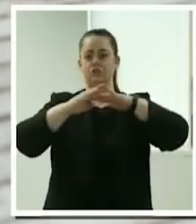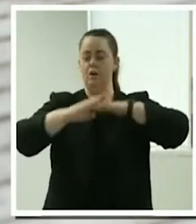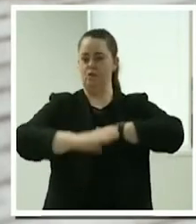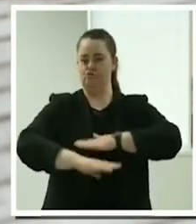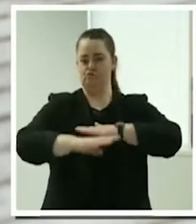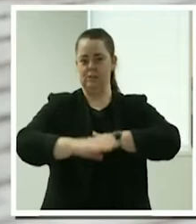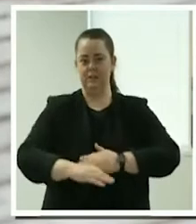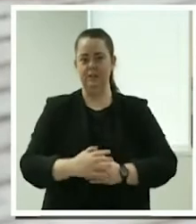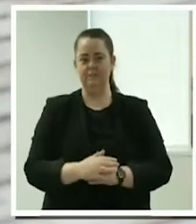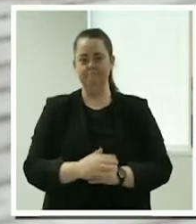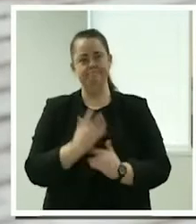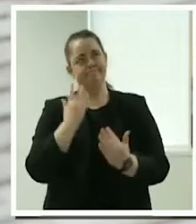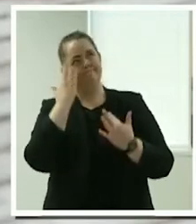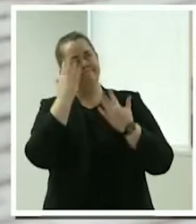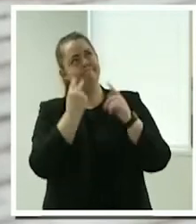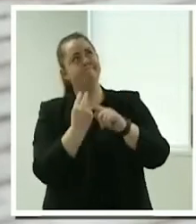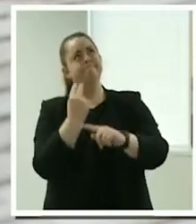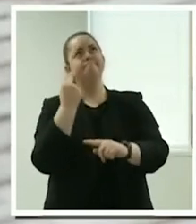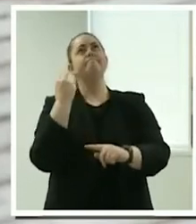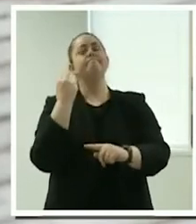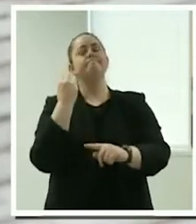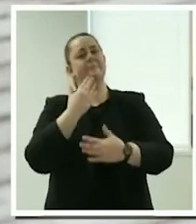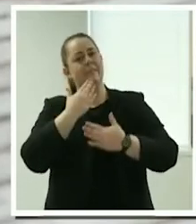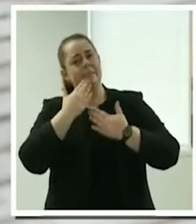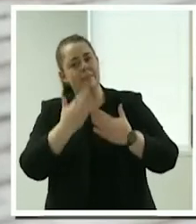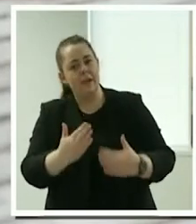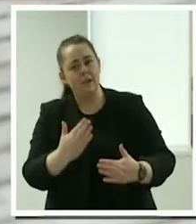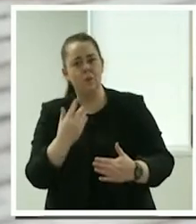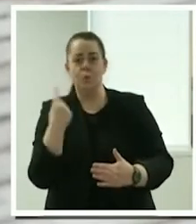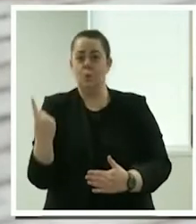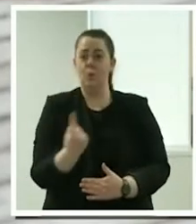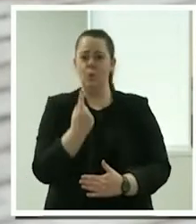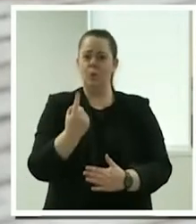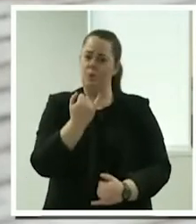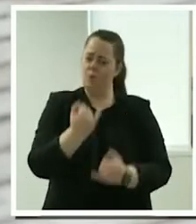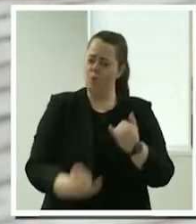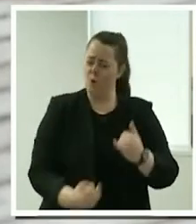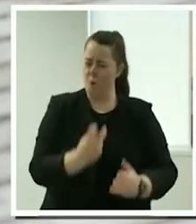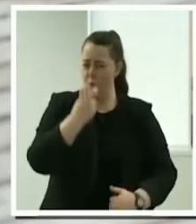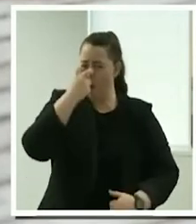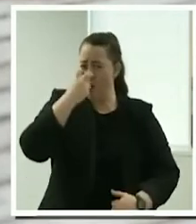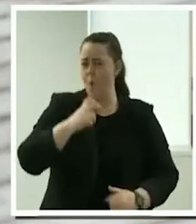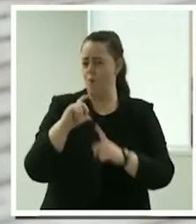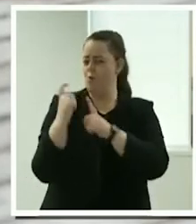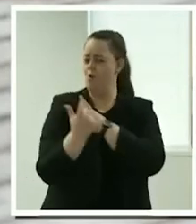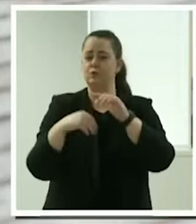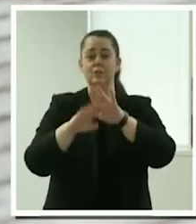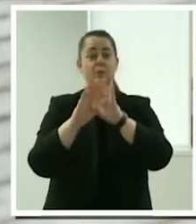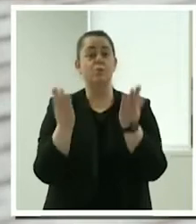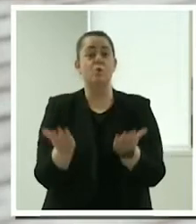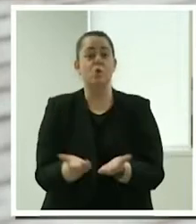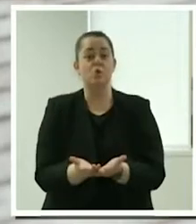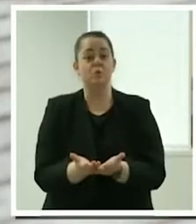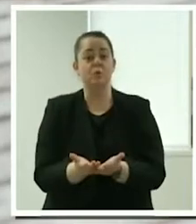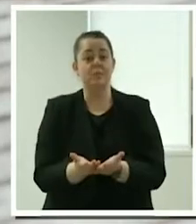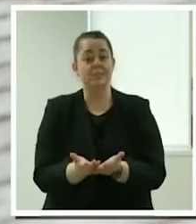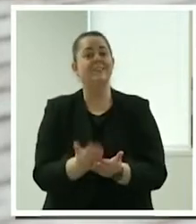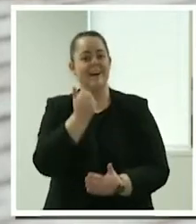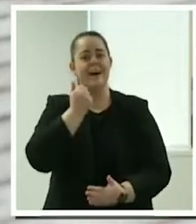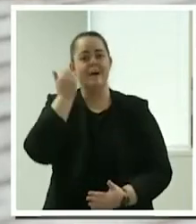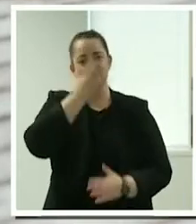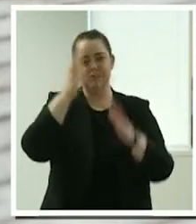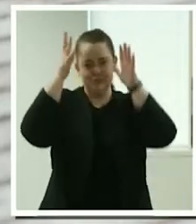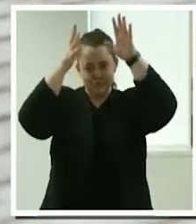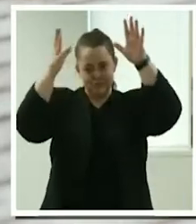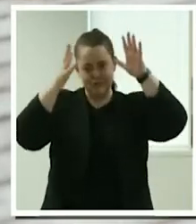and thanks to the oldest living culture in the world, the Aboriginal and Torres Strait Islander people. Harmony Day